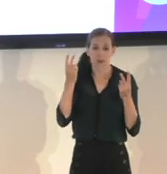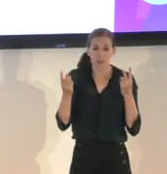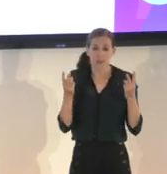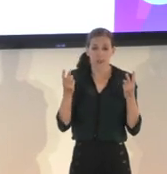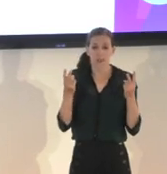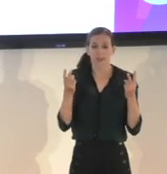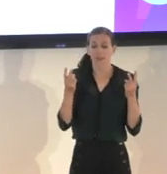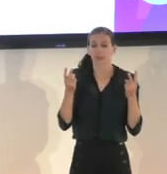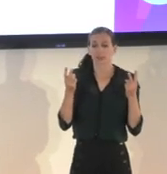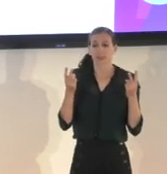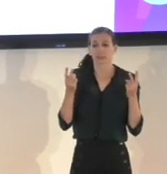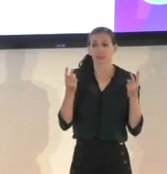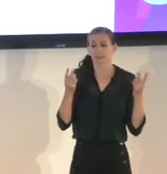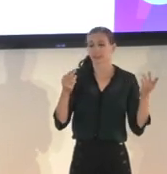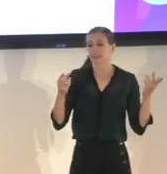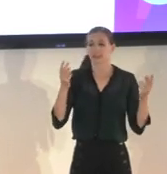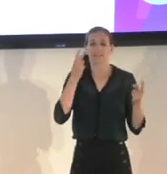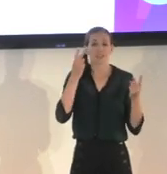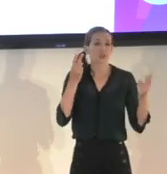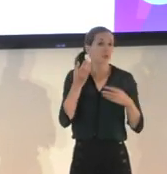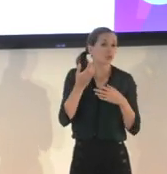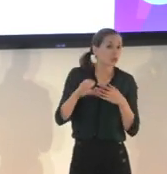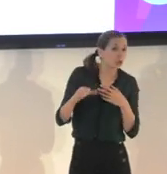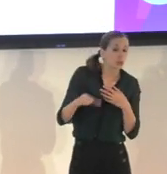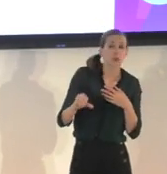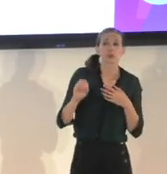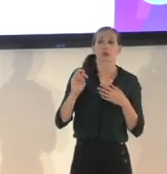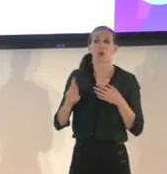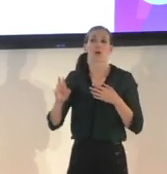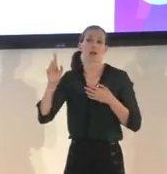contrast visual cues or audio cues.